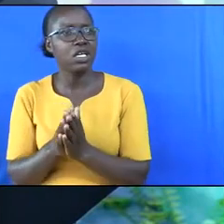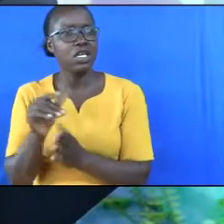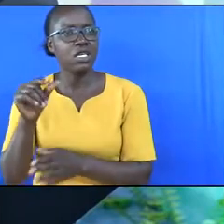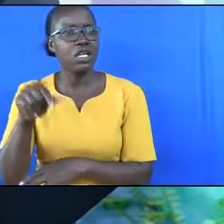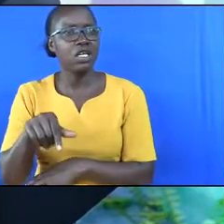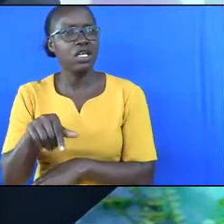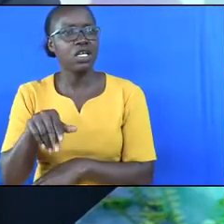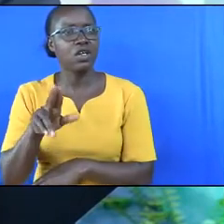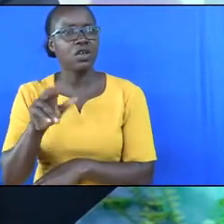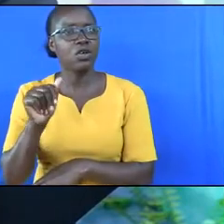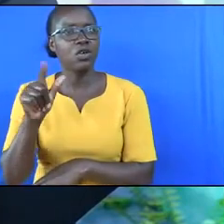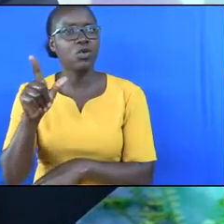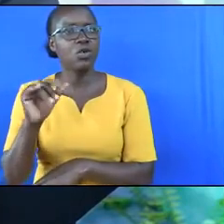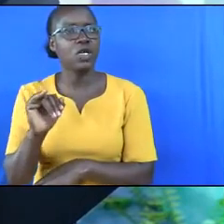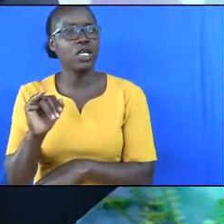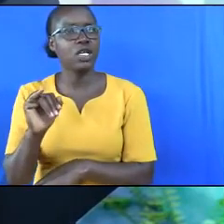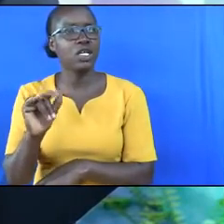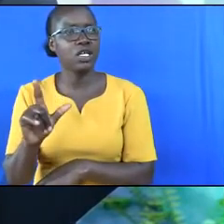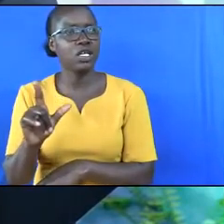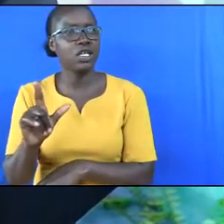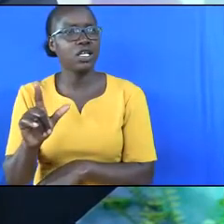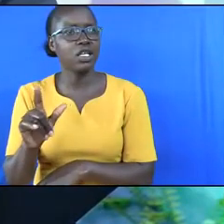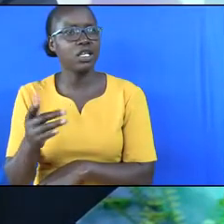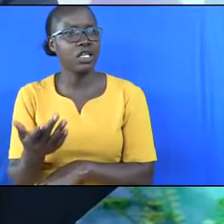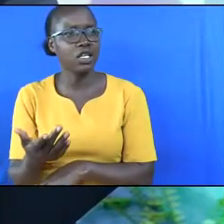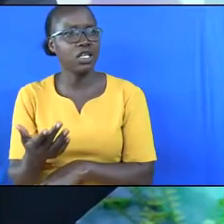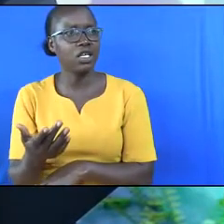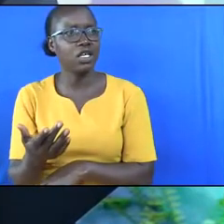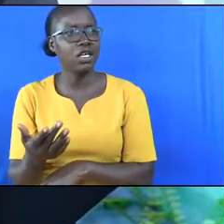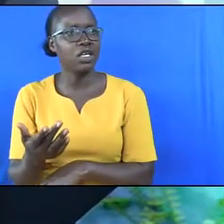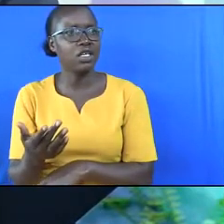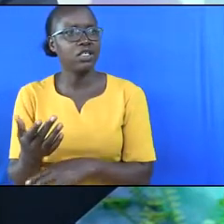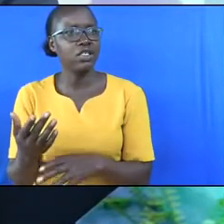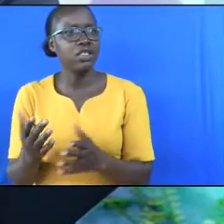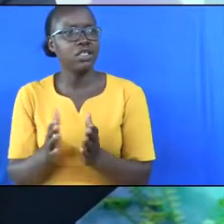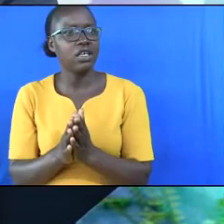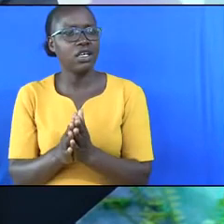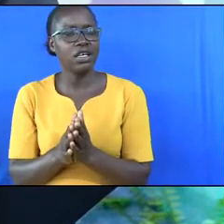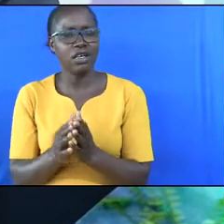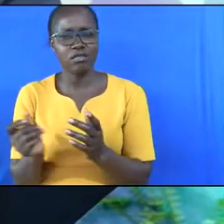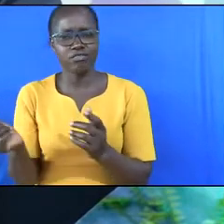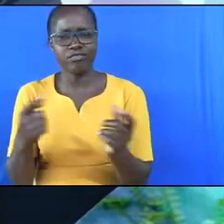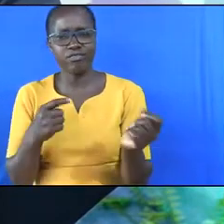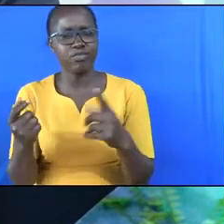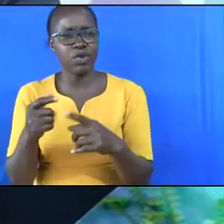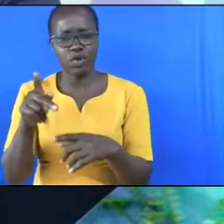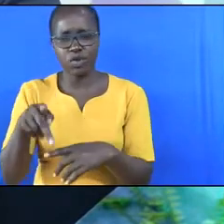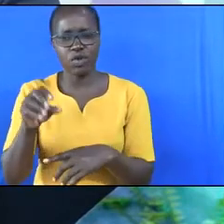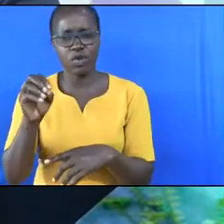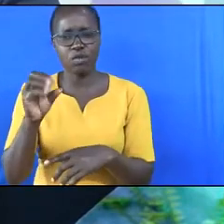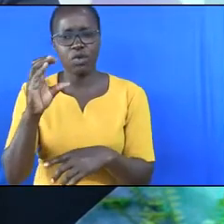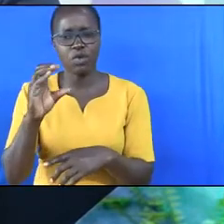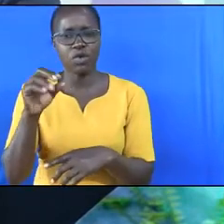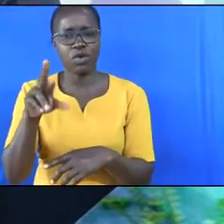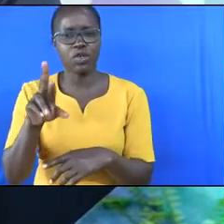something that people like here. Octopus, crocodile, and Mexican worms.